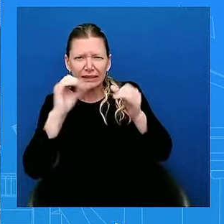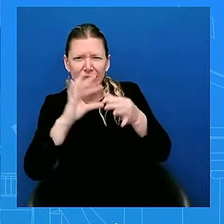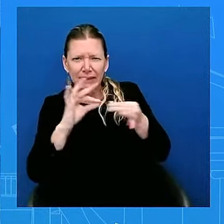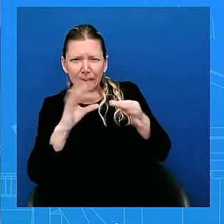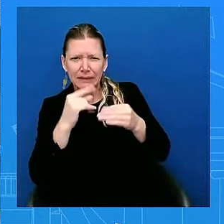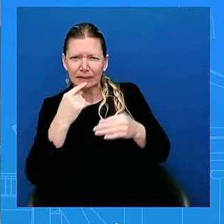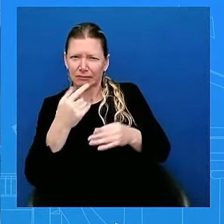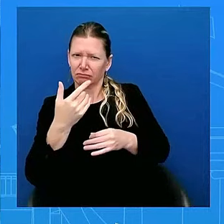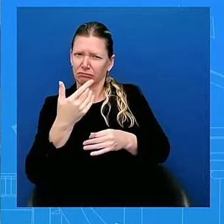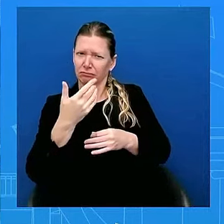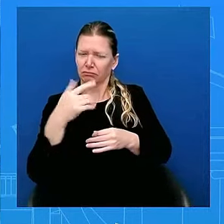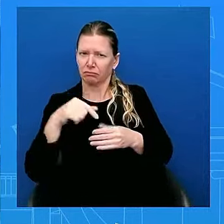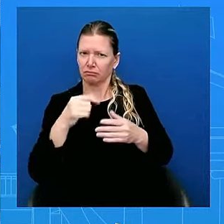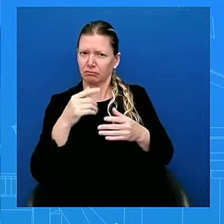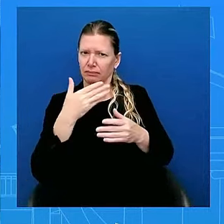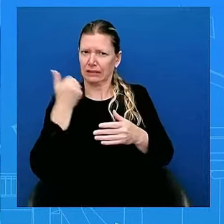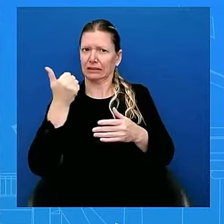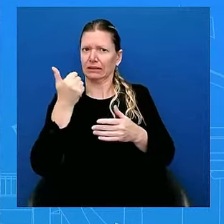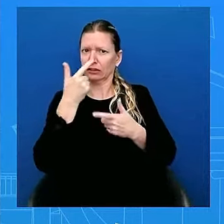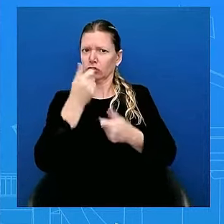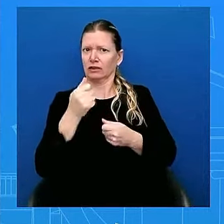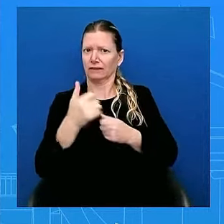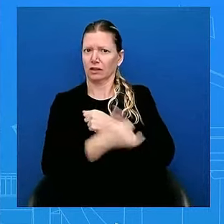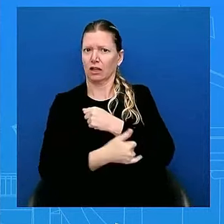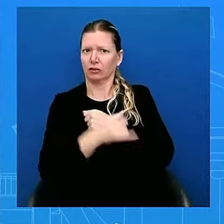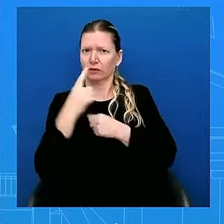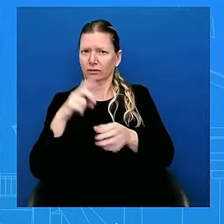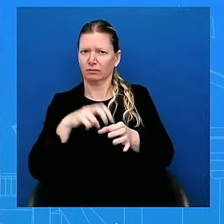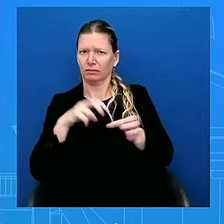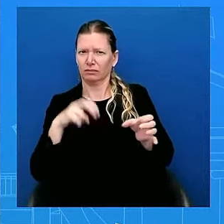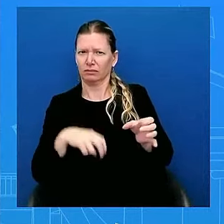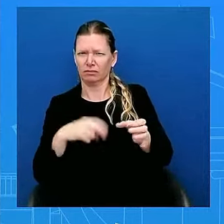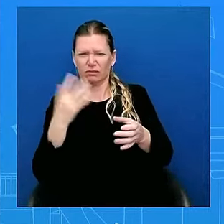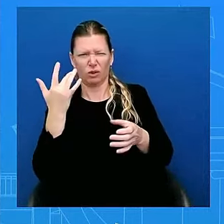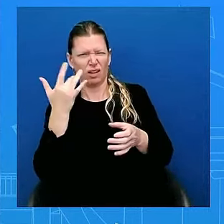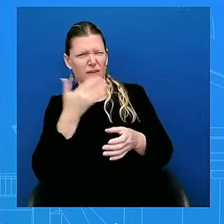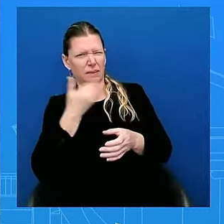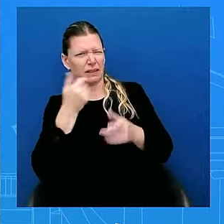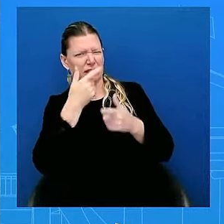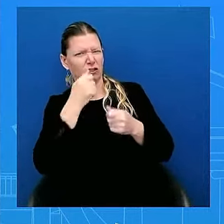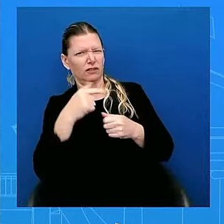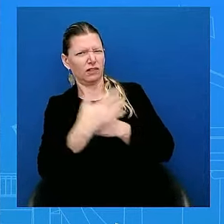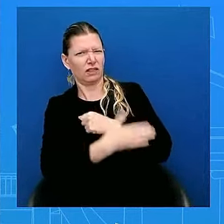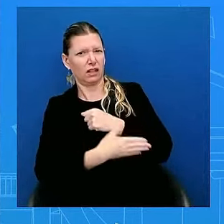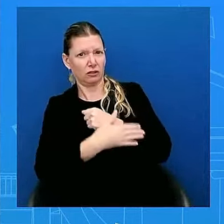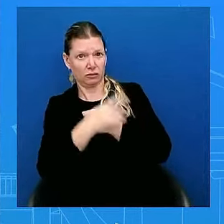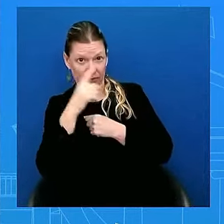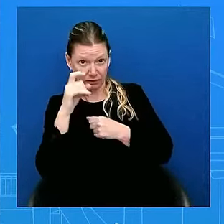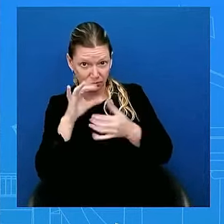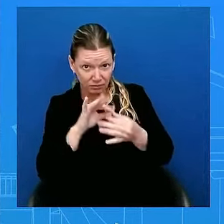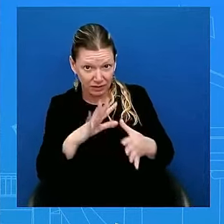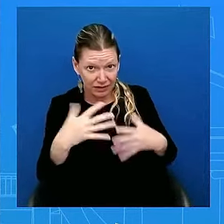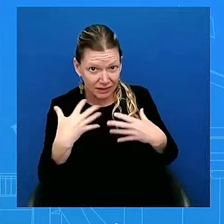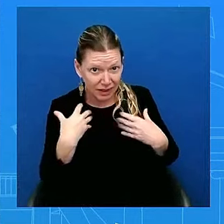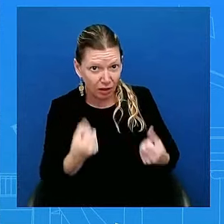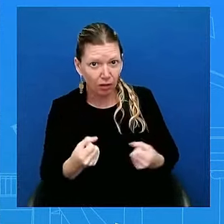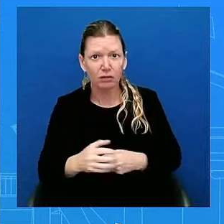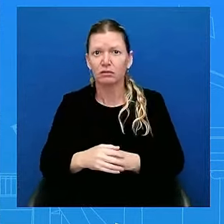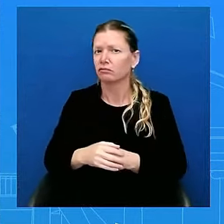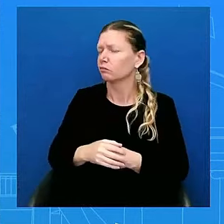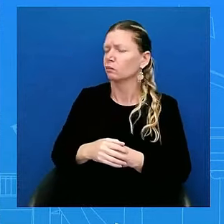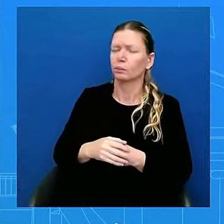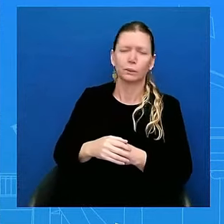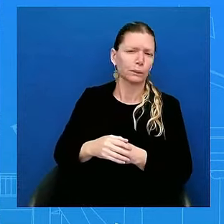his health? It does not have to do, they have nothing to do with his health. Again, the President's going to speak to this directly to the American people